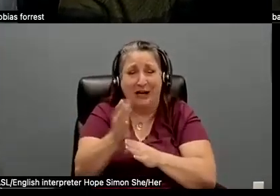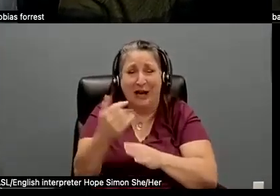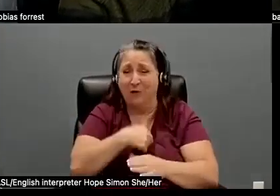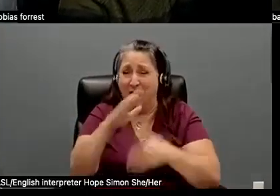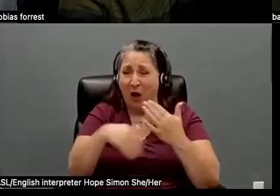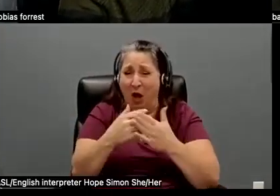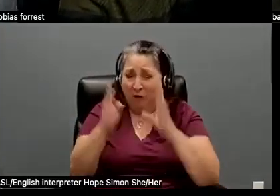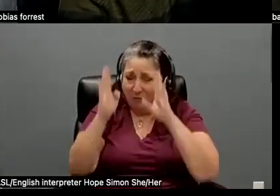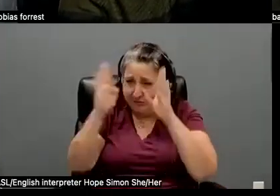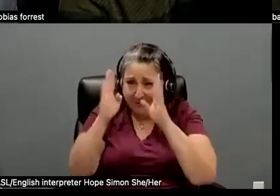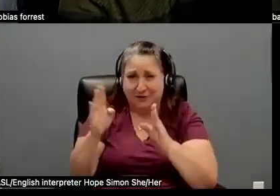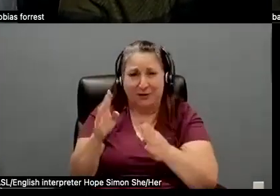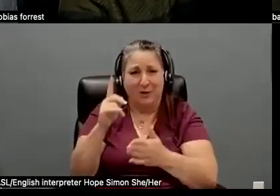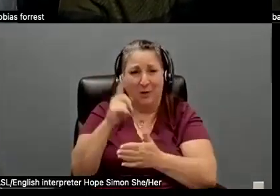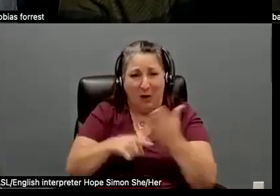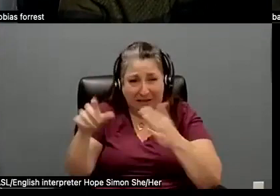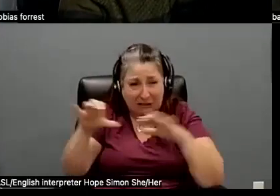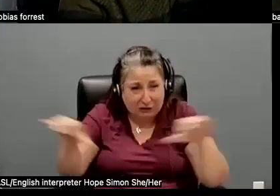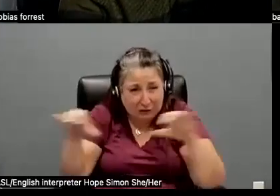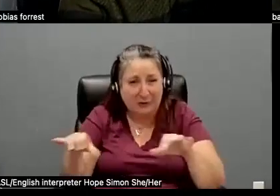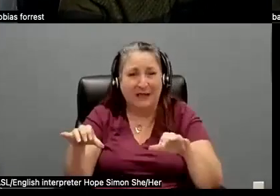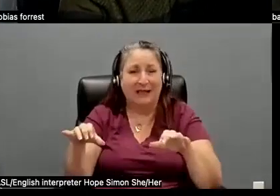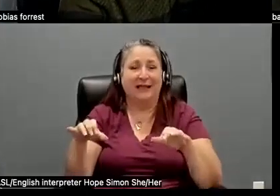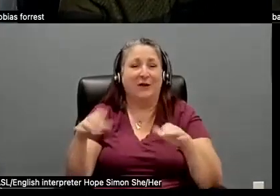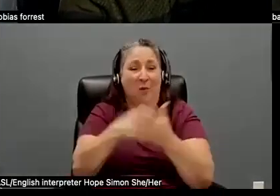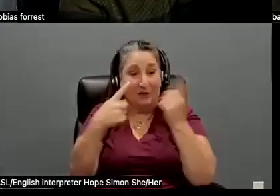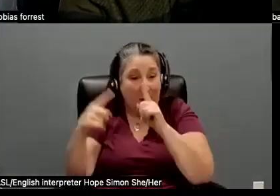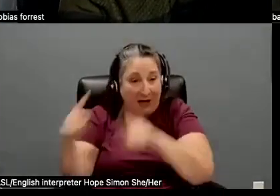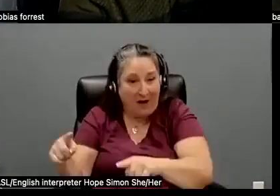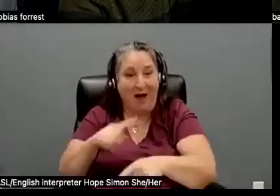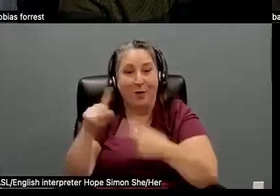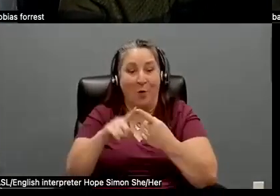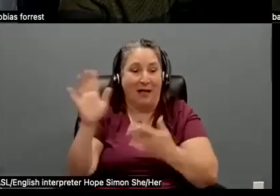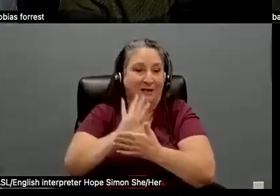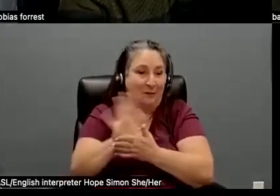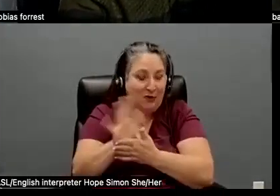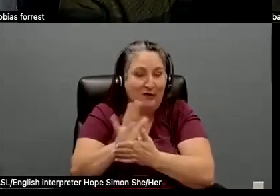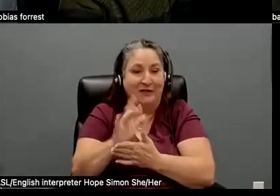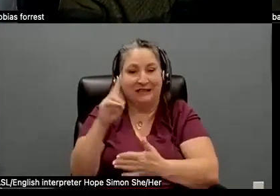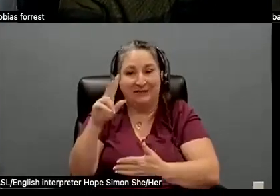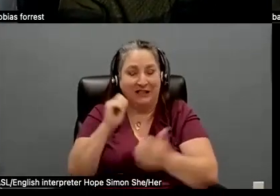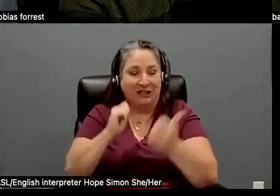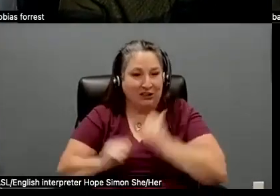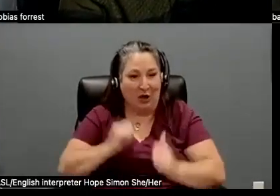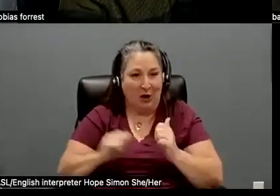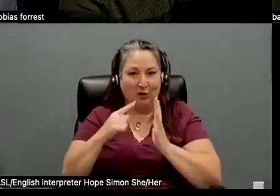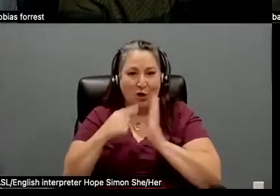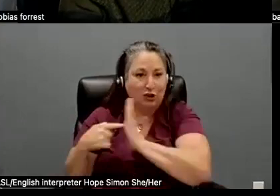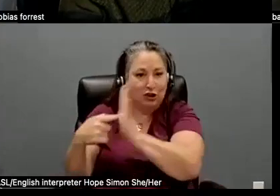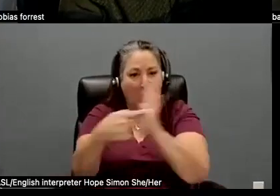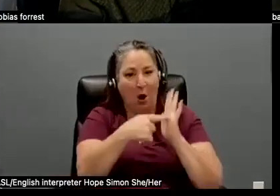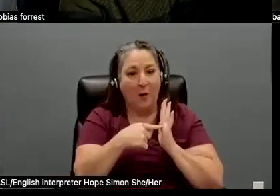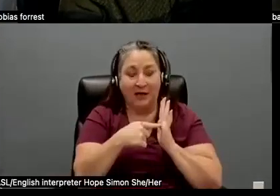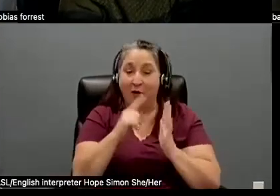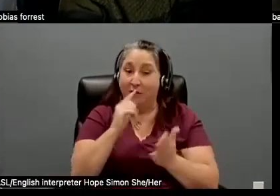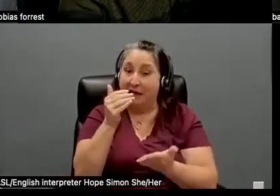to where he was, what he was doing when it's on the air. And, um, it's a, it was, it was a real